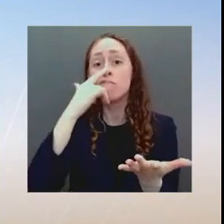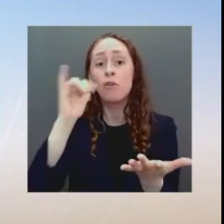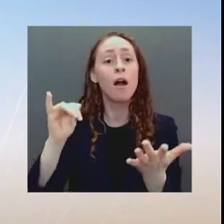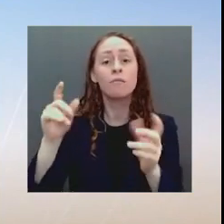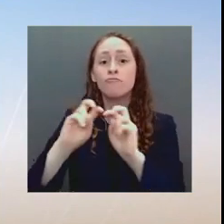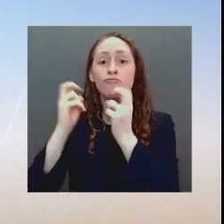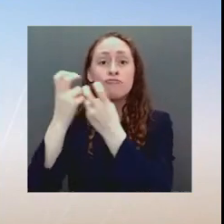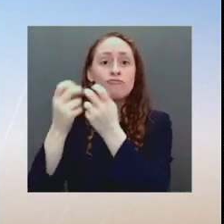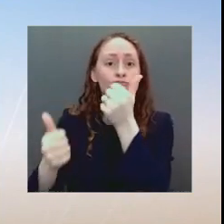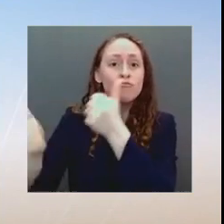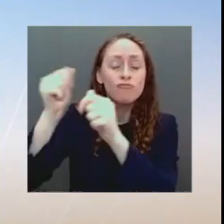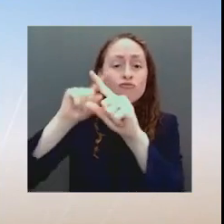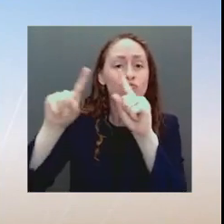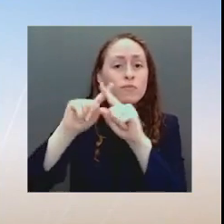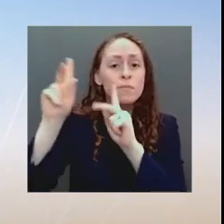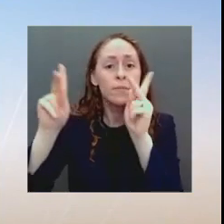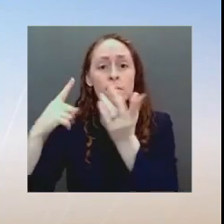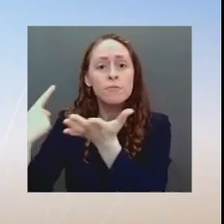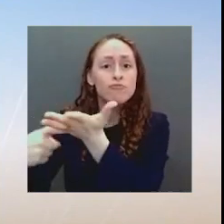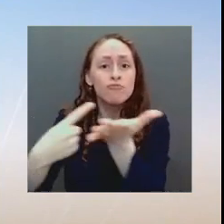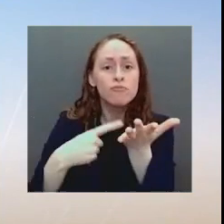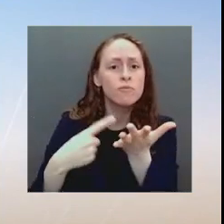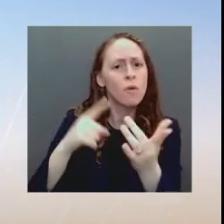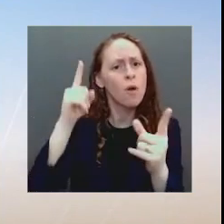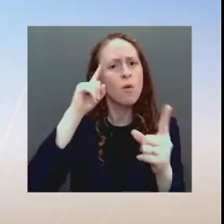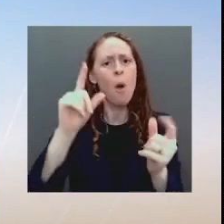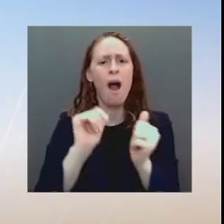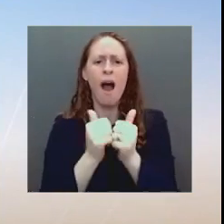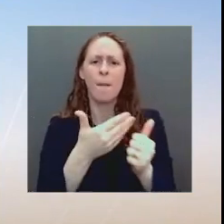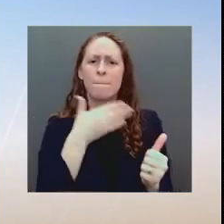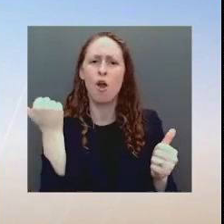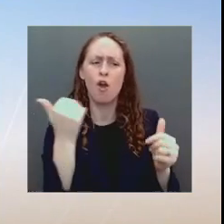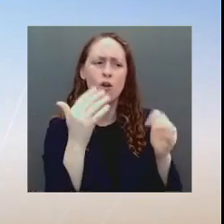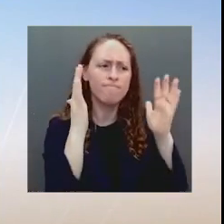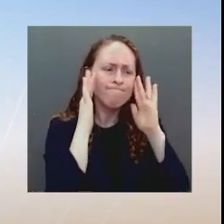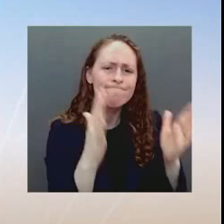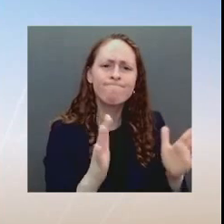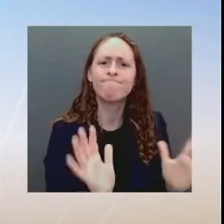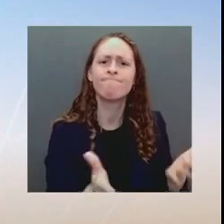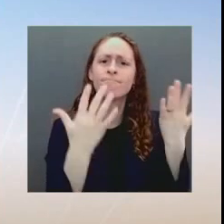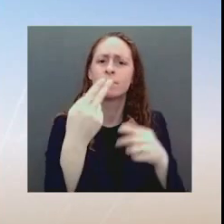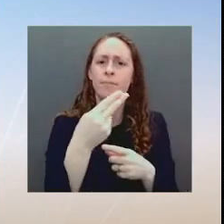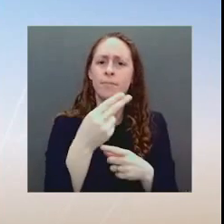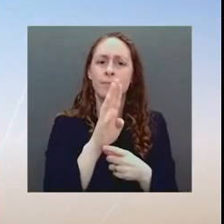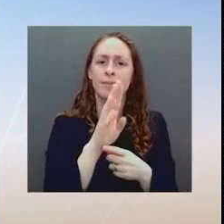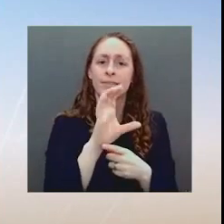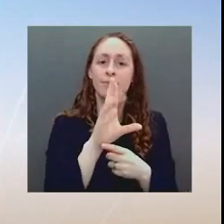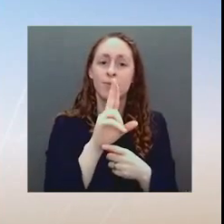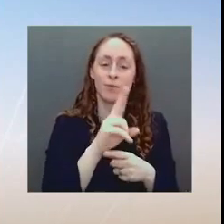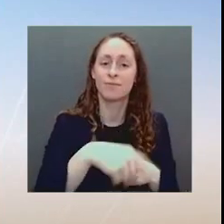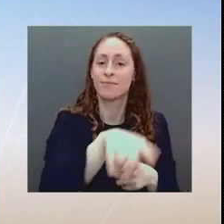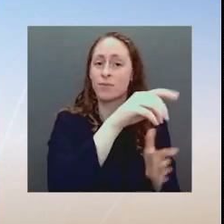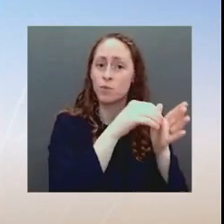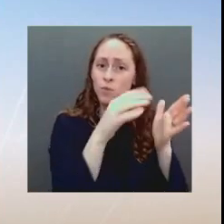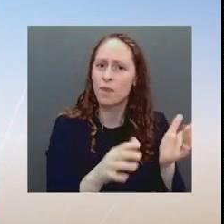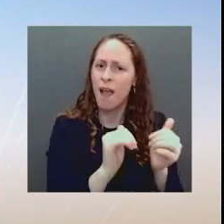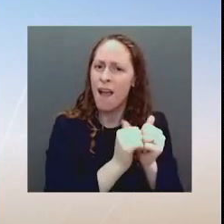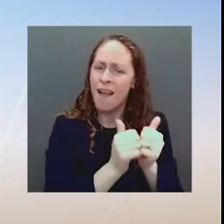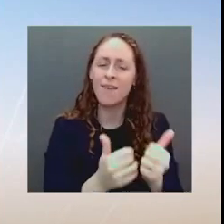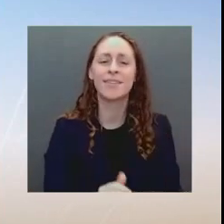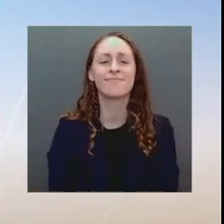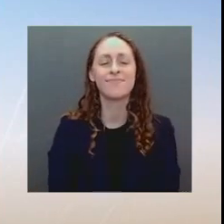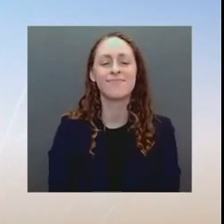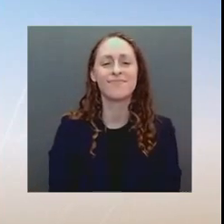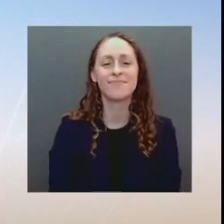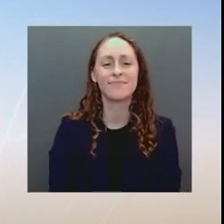students. Last but certainly not least, we will celebrate and acknowledge the invaluable role Black faith leaders have played in communities across the nation,